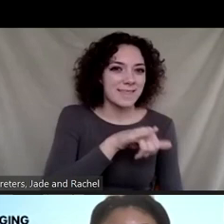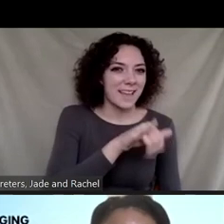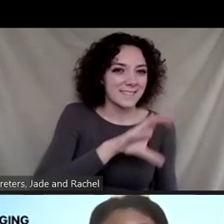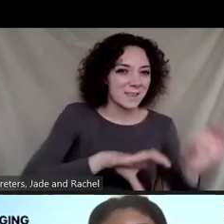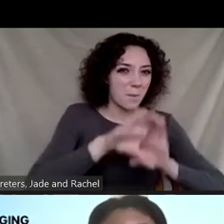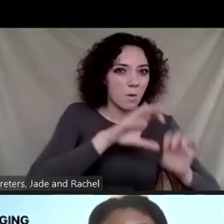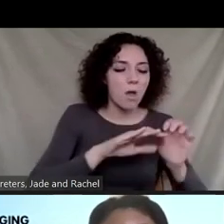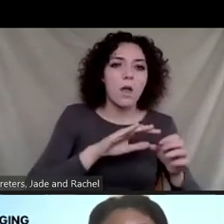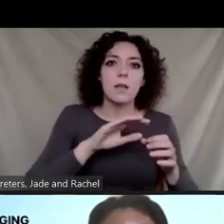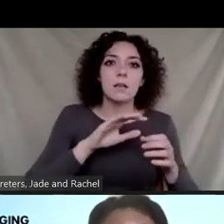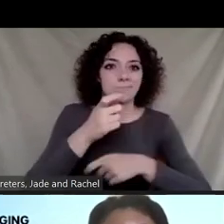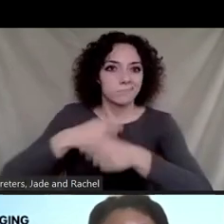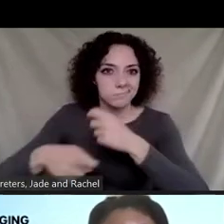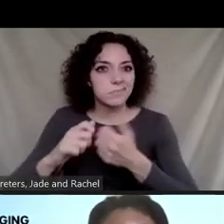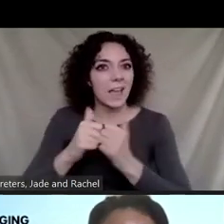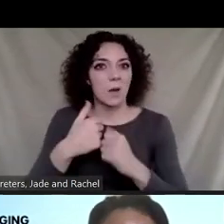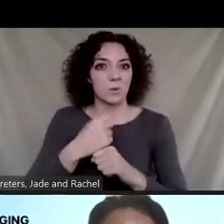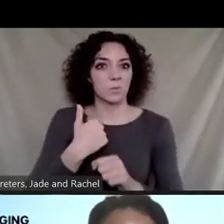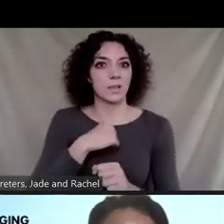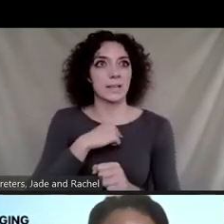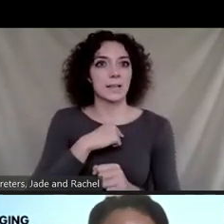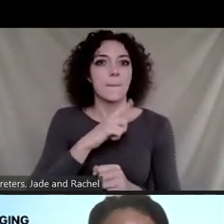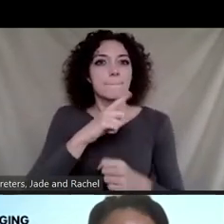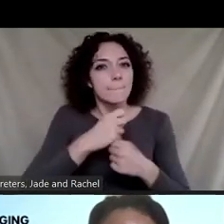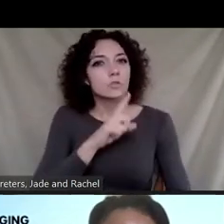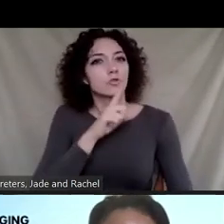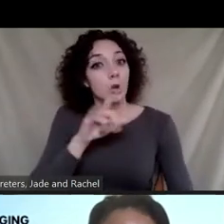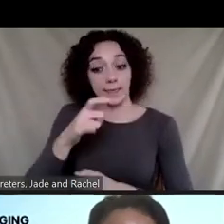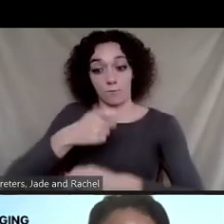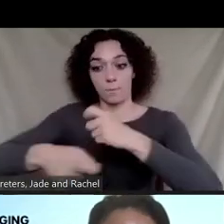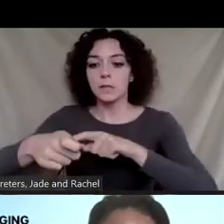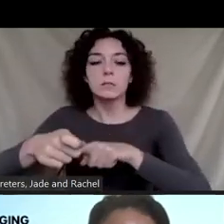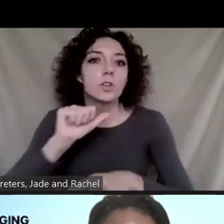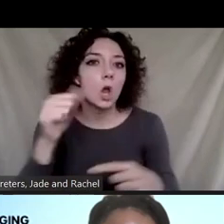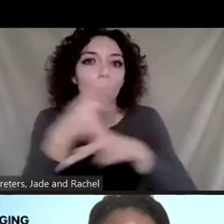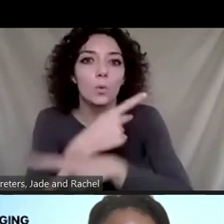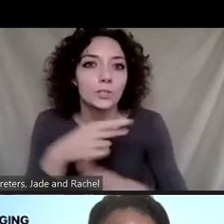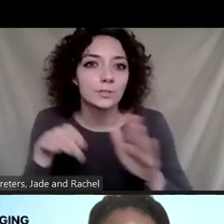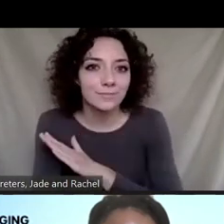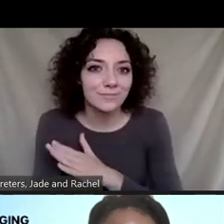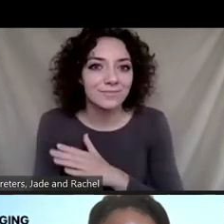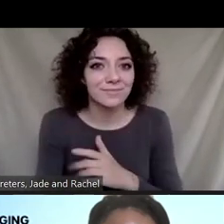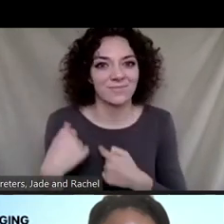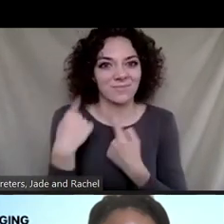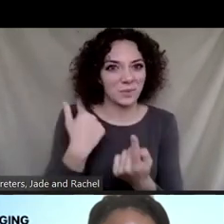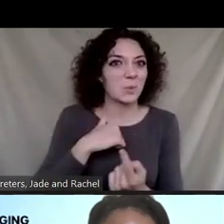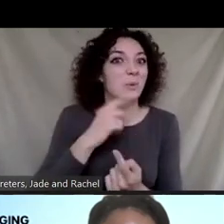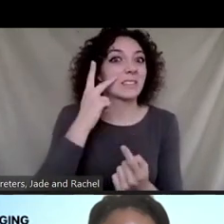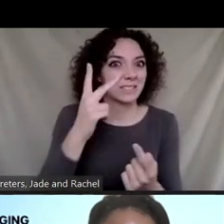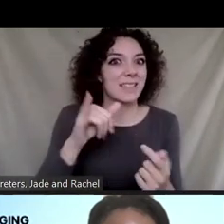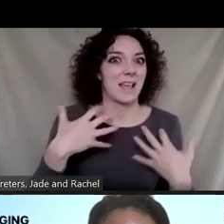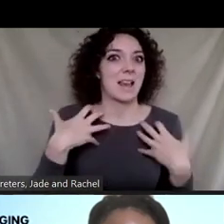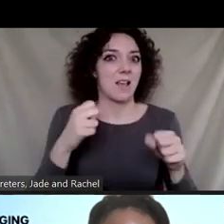the replacements aren't worse? After all, it took decades to show the detrimental health effects of PFAS.